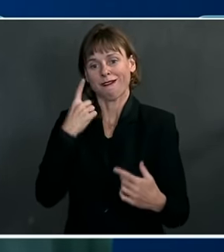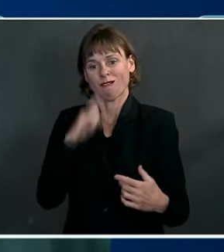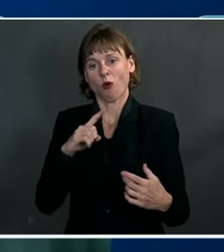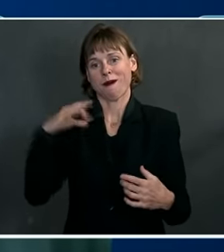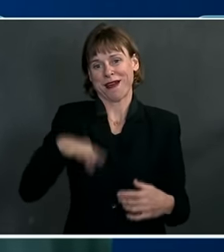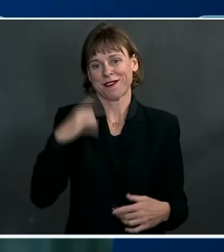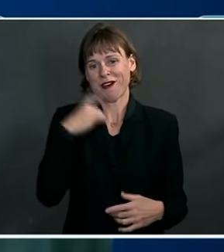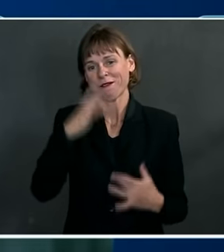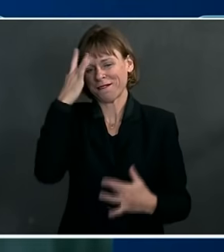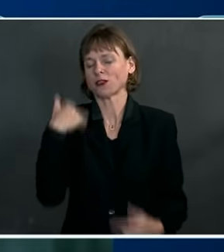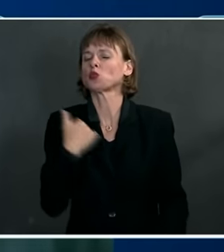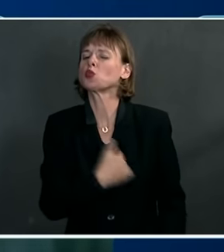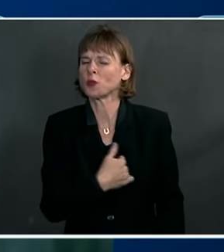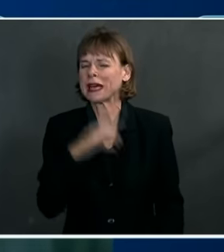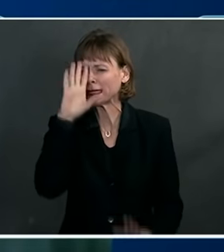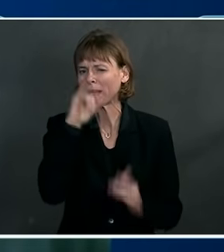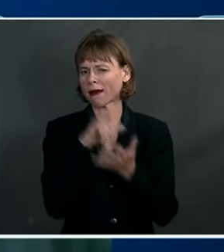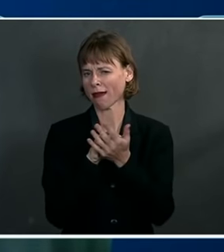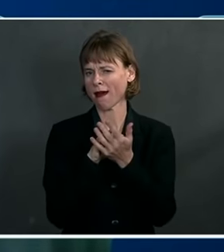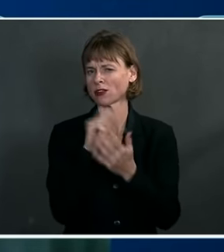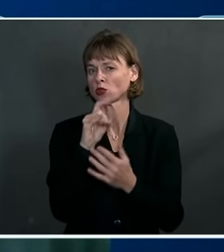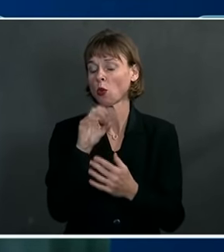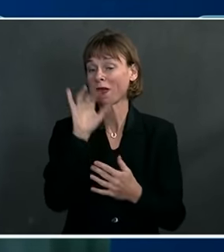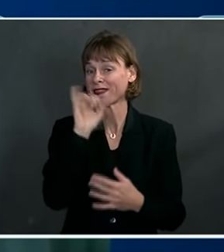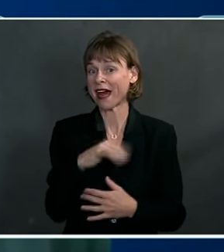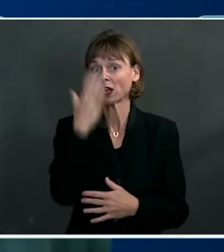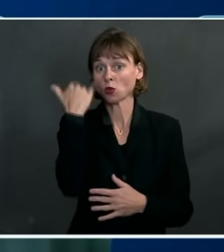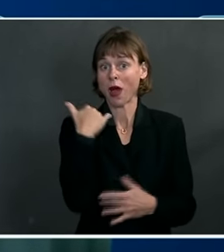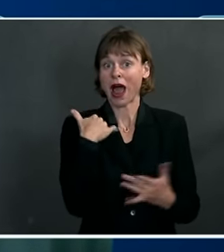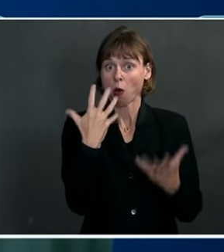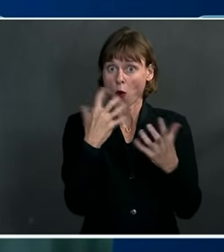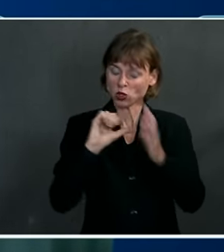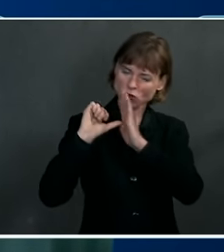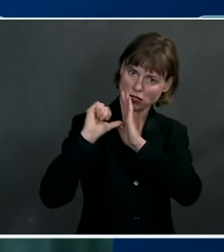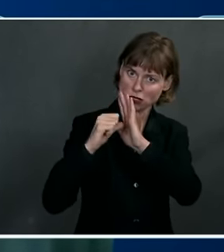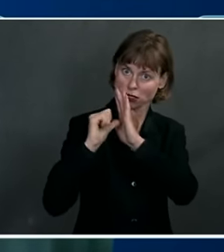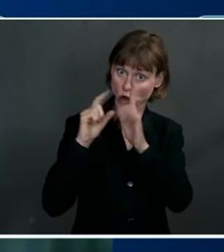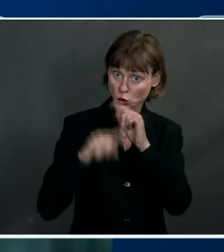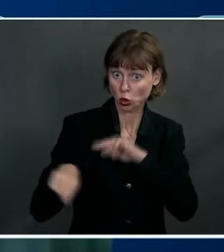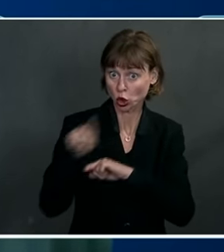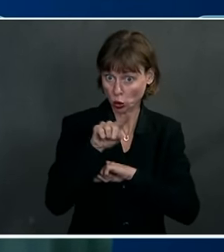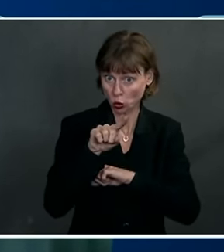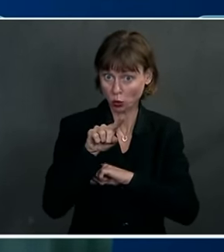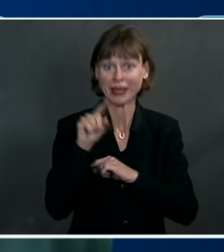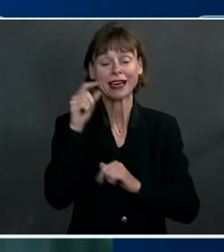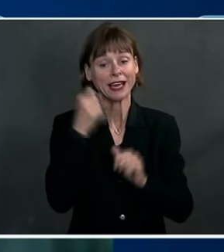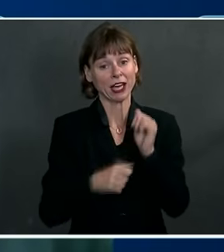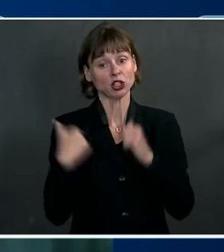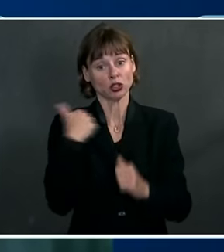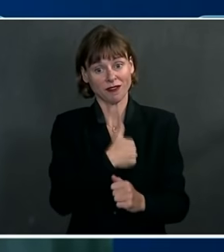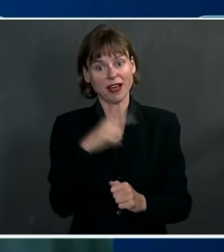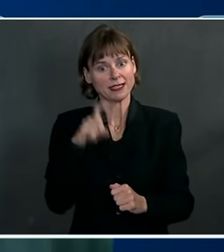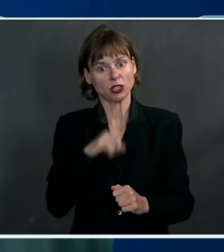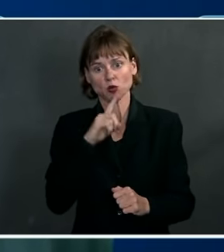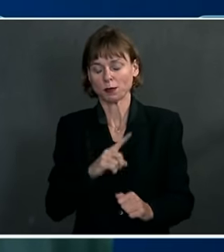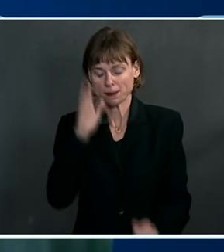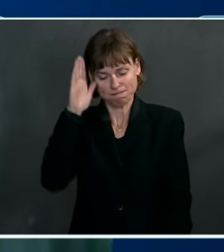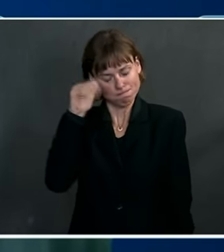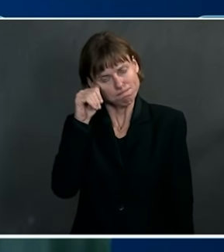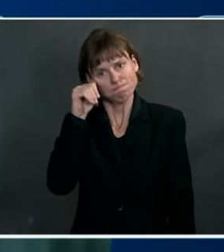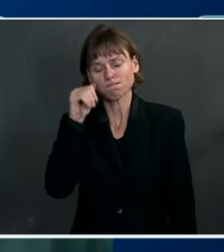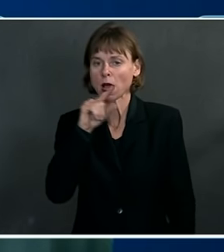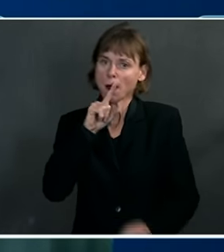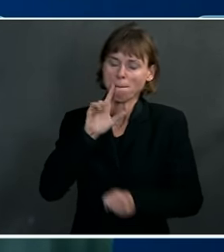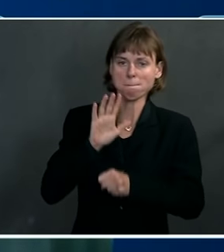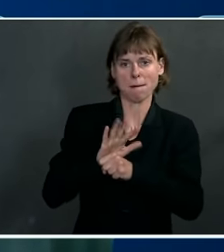expected this. And this is why I feel compelled to underscore for you the need for each of us to remain steadfast in our